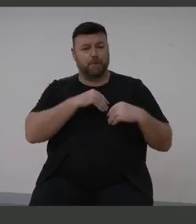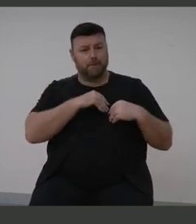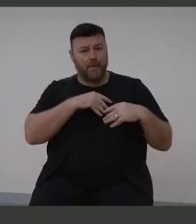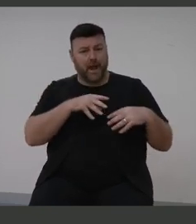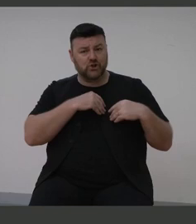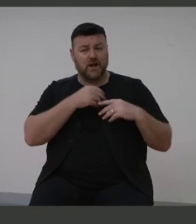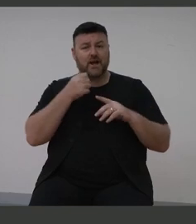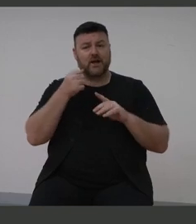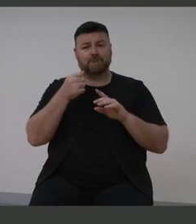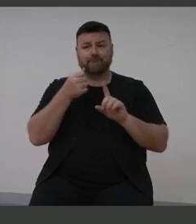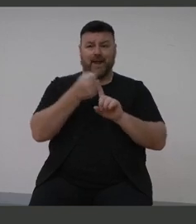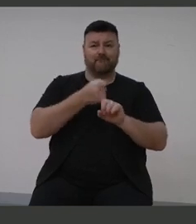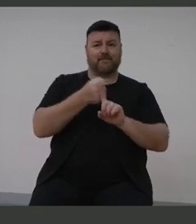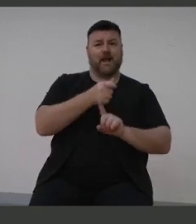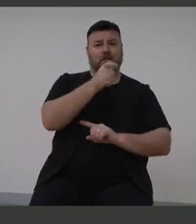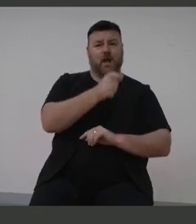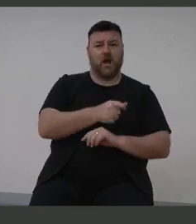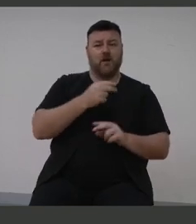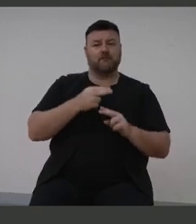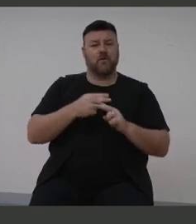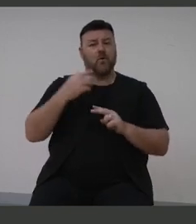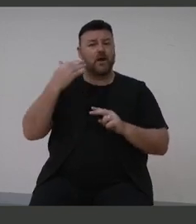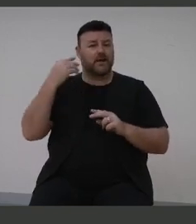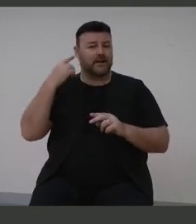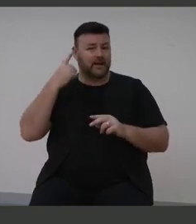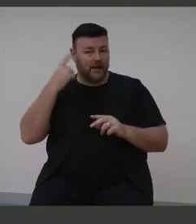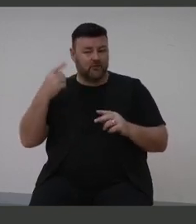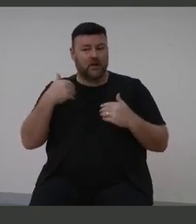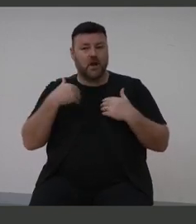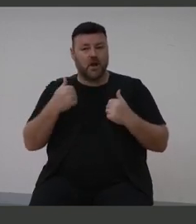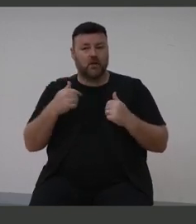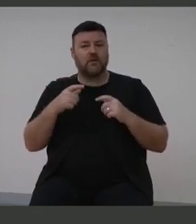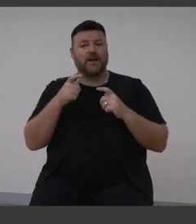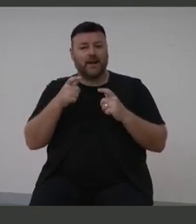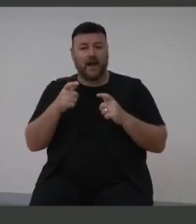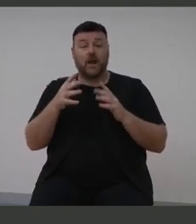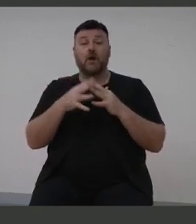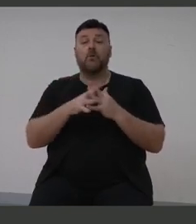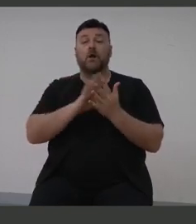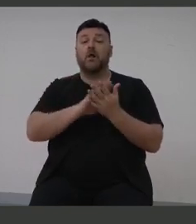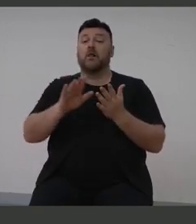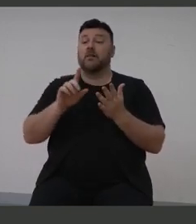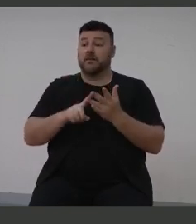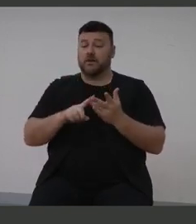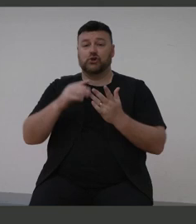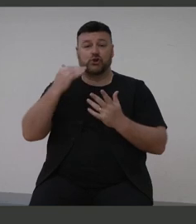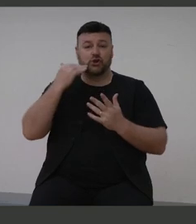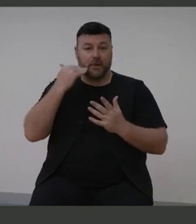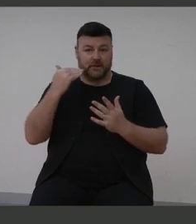advocator for hearing healthcare. He's a World Health Organisation World Hearing Forum champion.